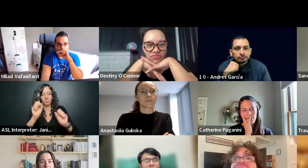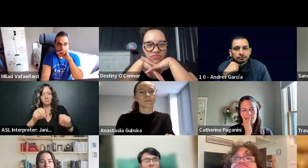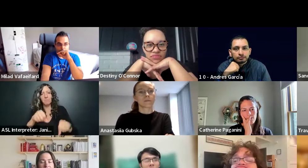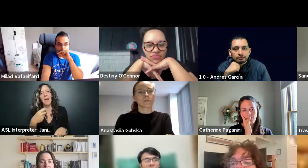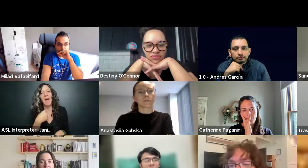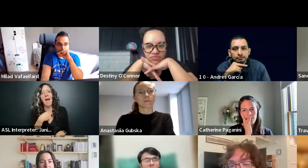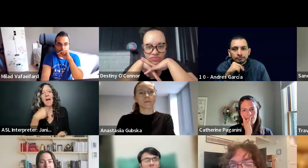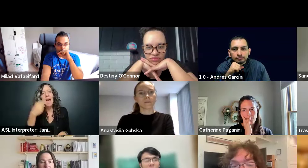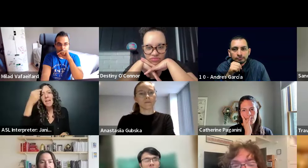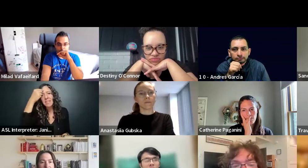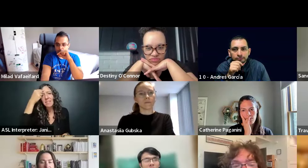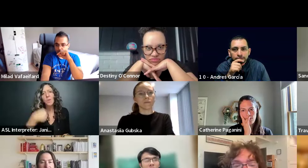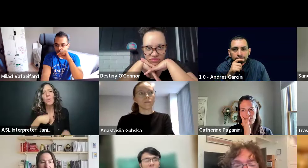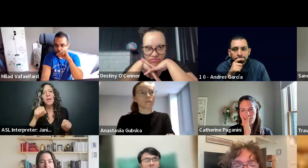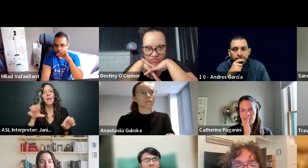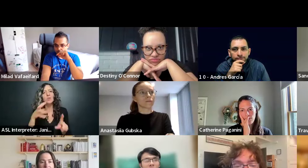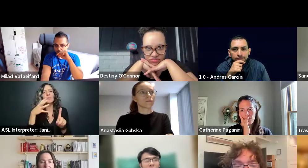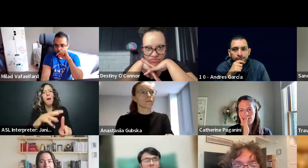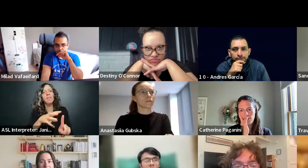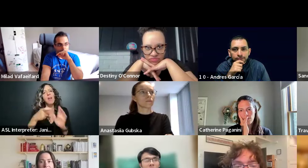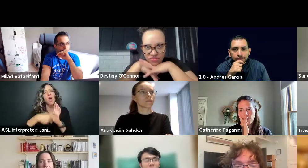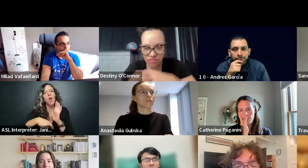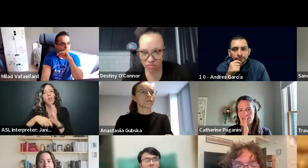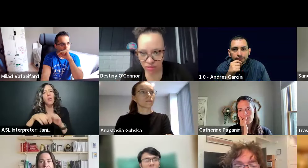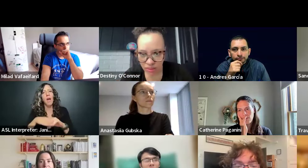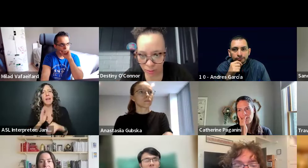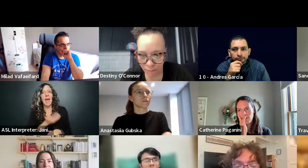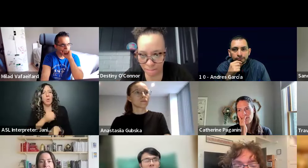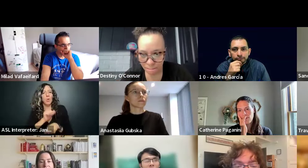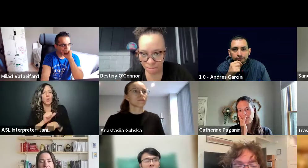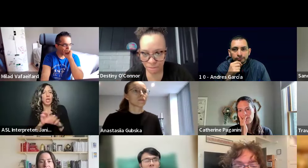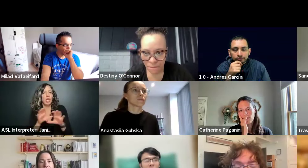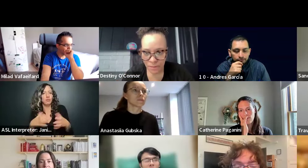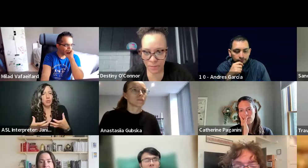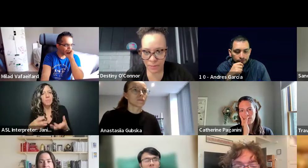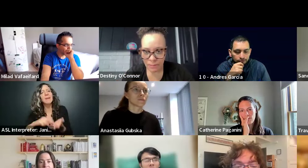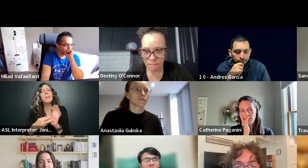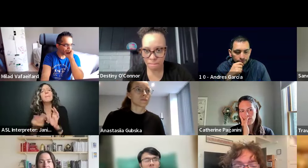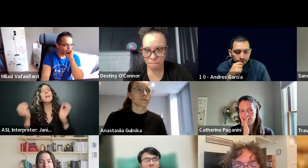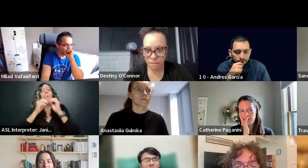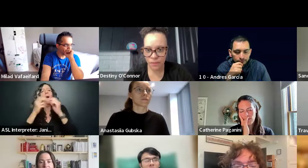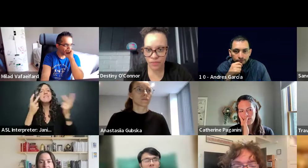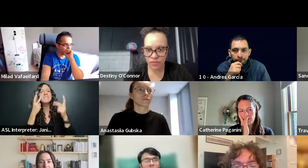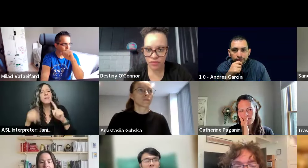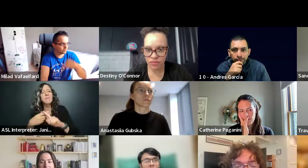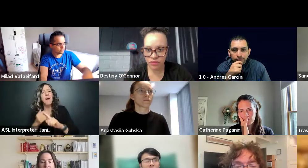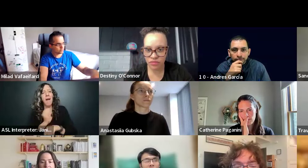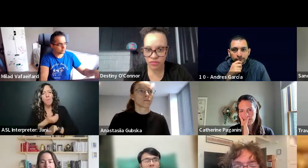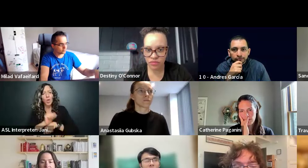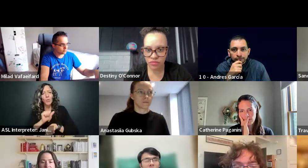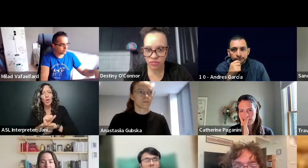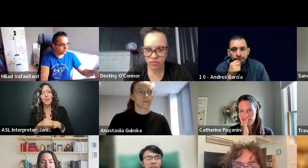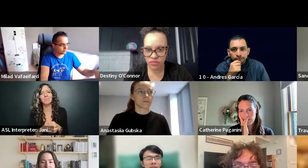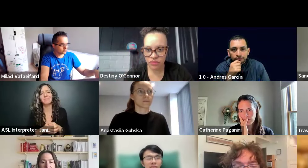they could do a spotlight article on our working group so that we get some much more visibility and like a lot of people,